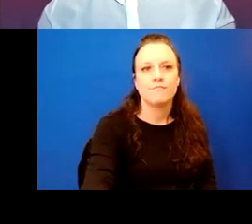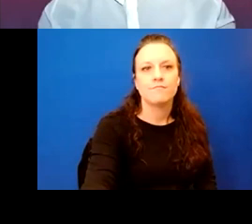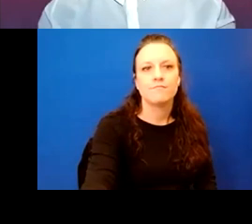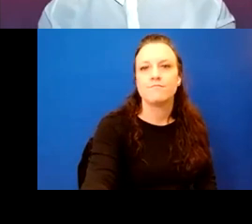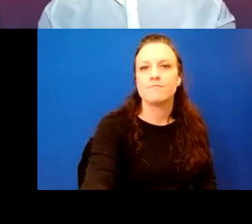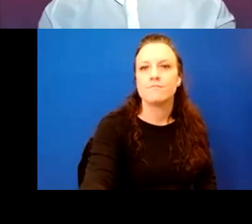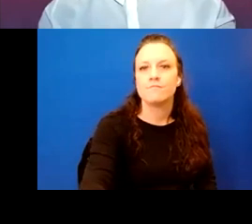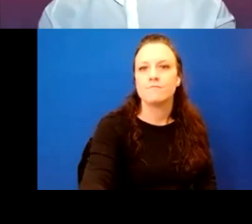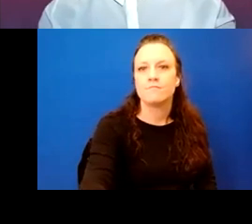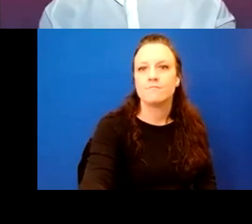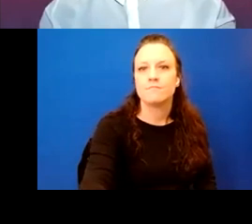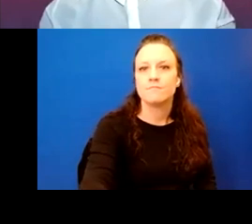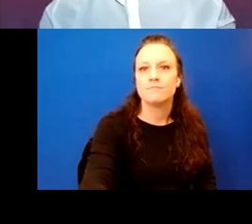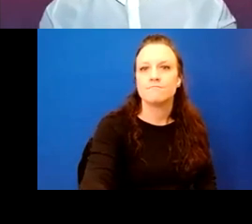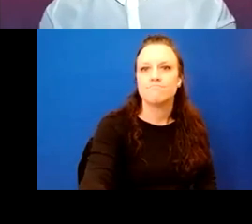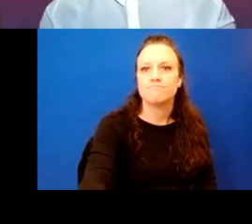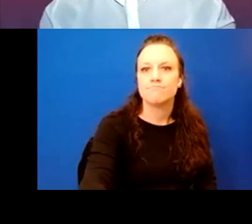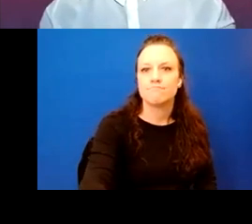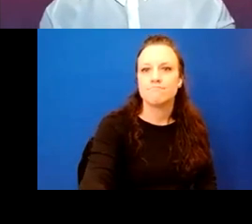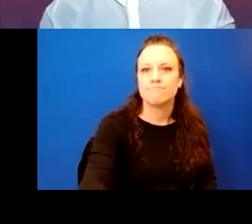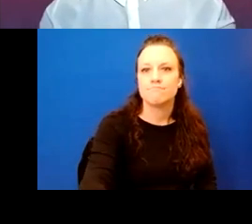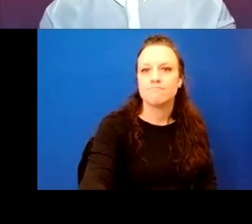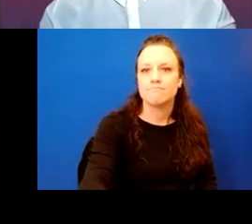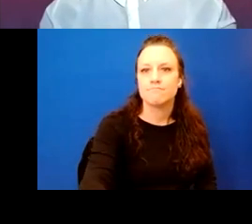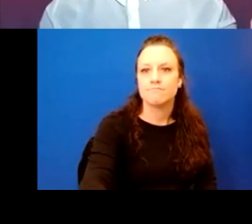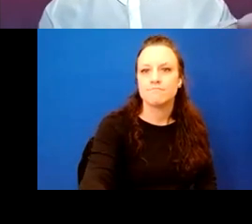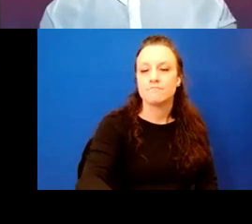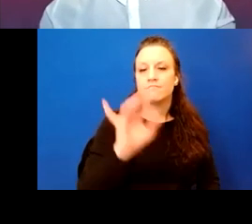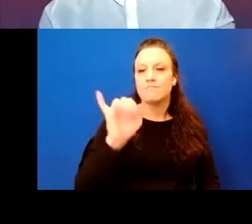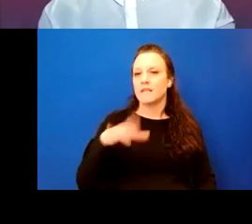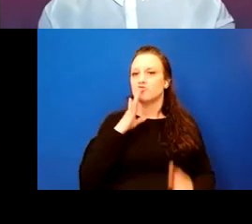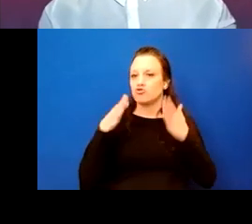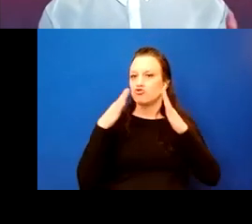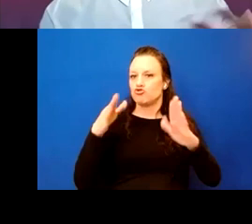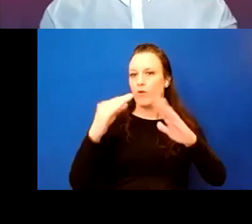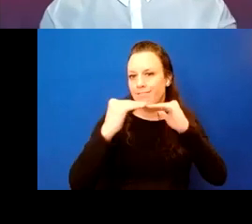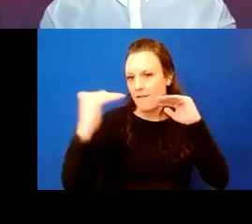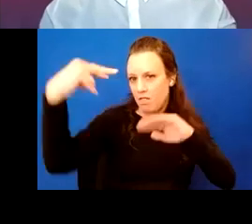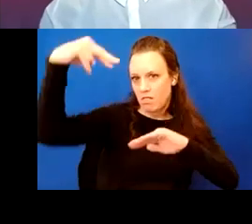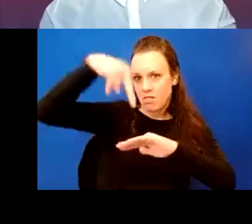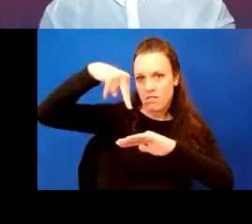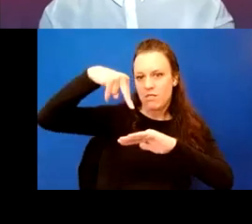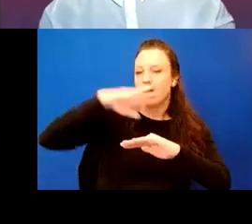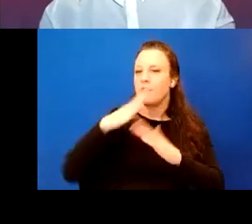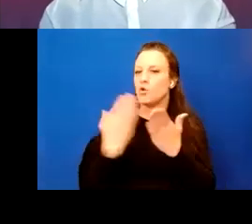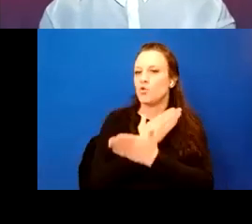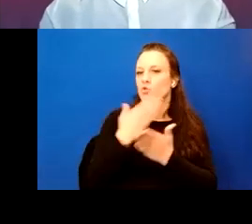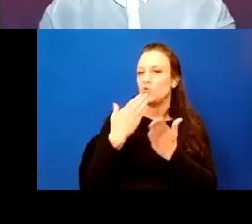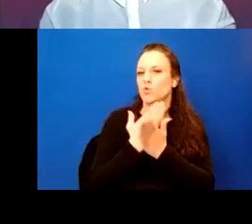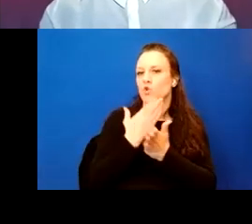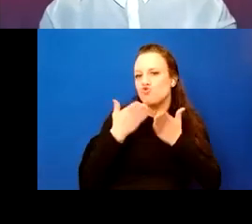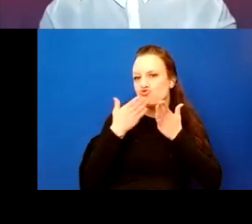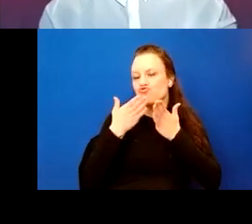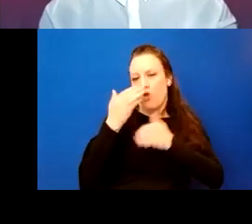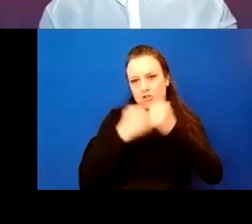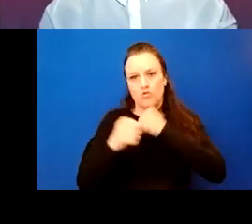So this is a rendering that shows the new tracks at Newport from street level, and it gives you an idea of how the new structure is going to interact